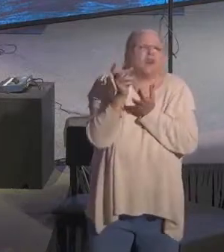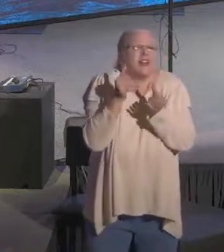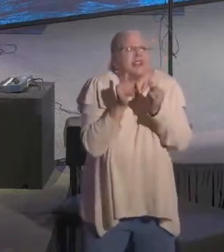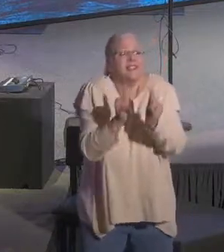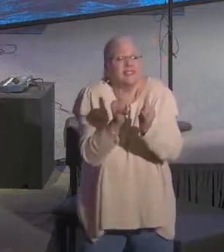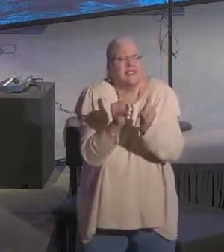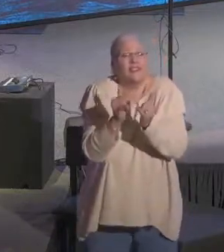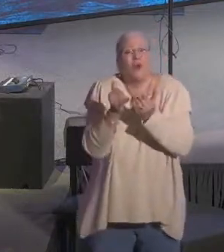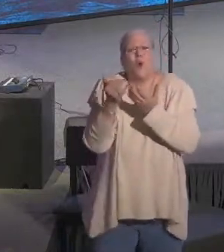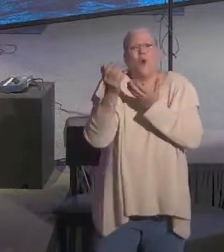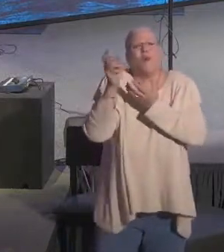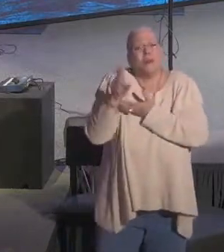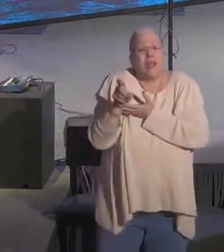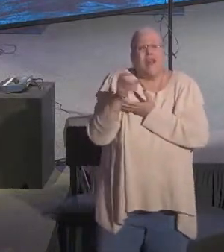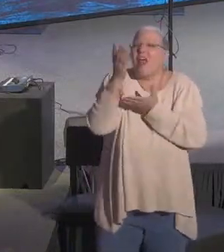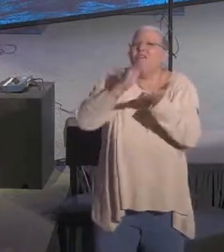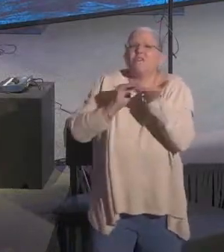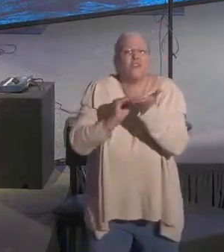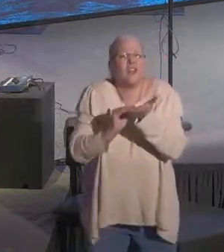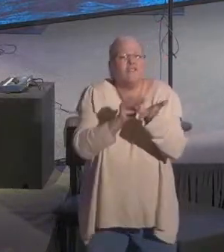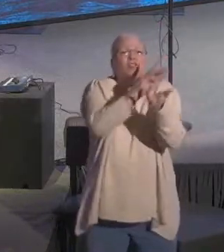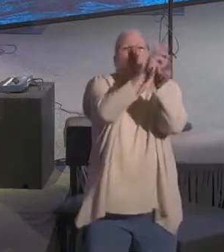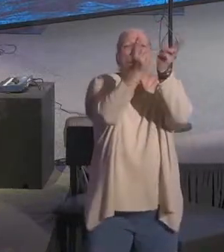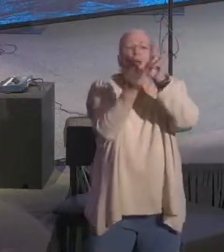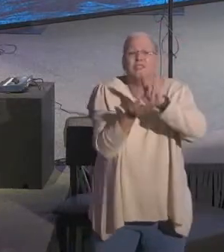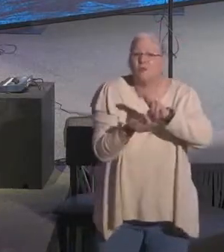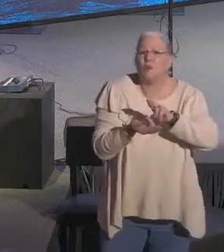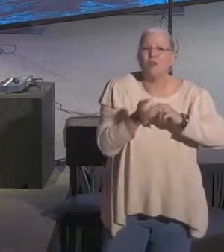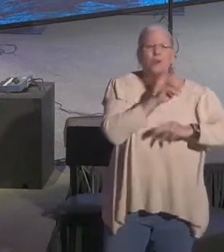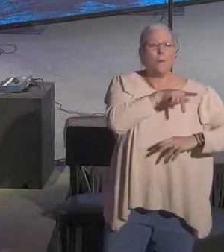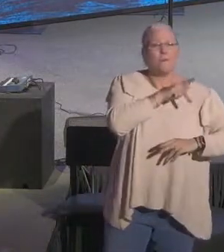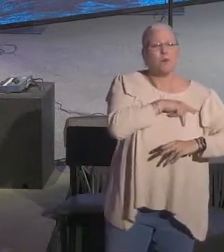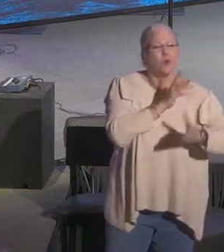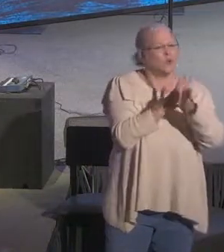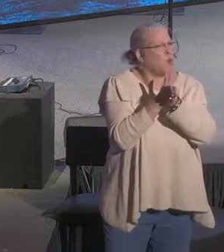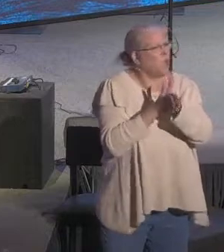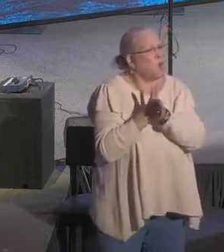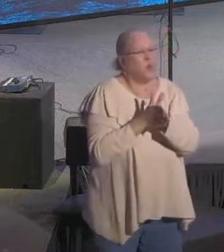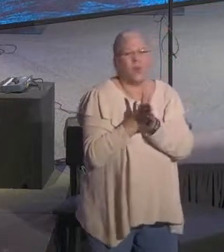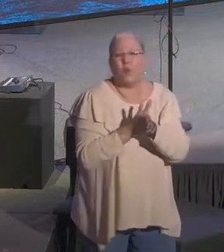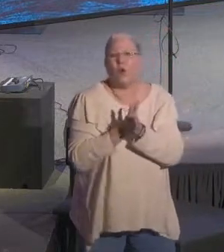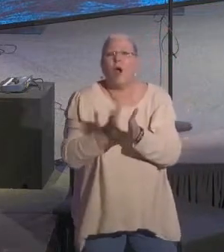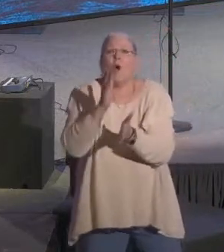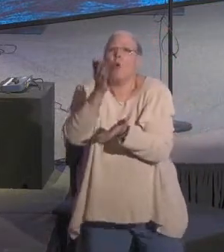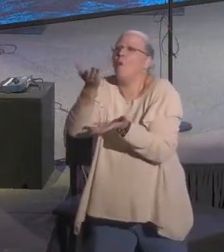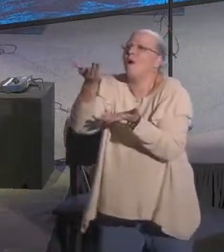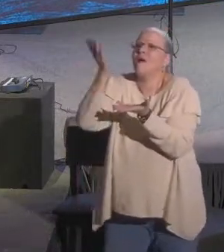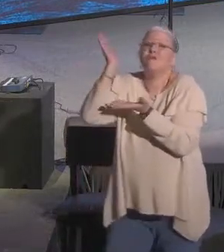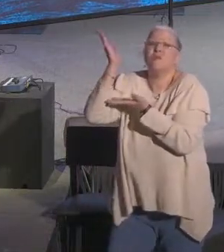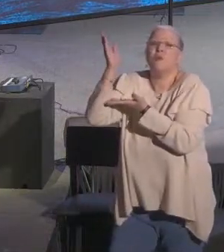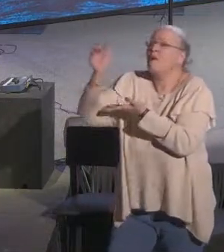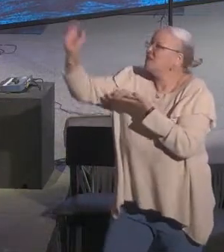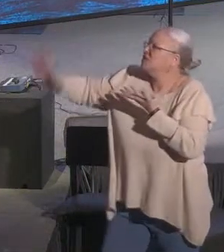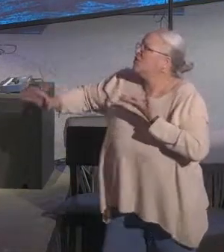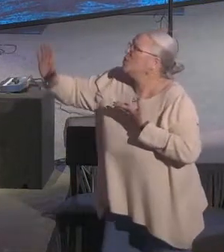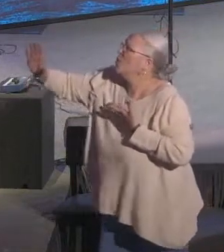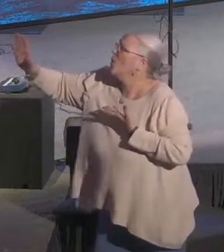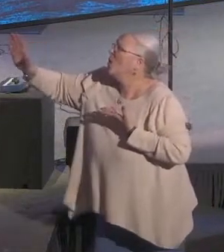and that is the forgiveness, the restoration, the personal revival that comes with the message of the cross.